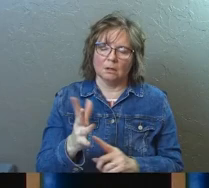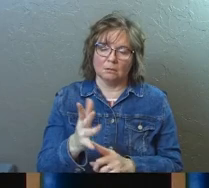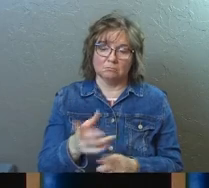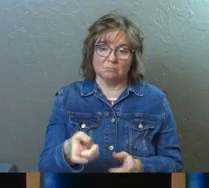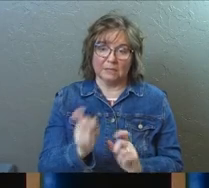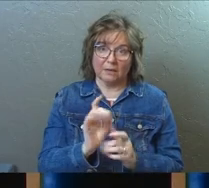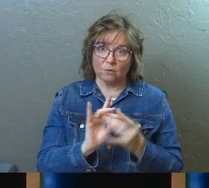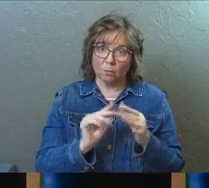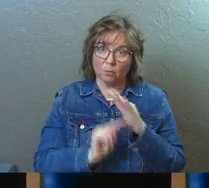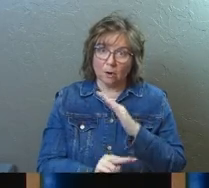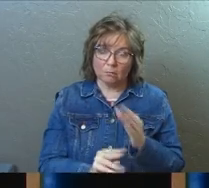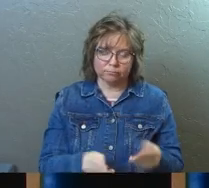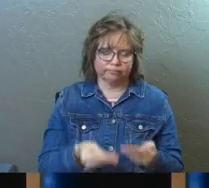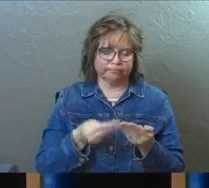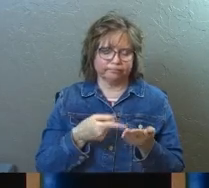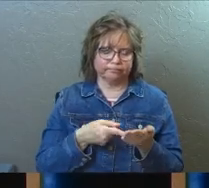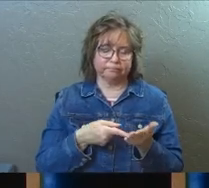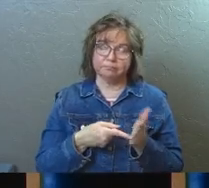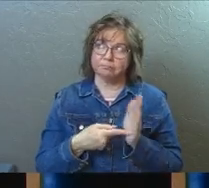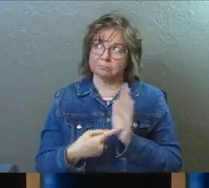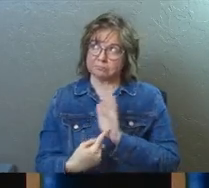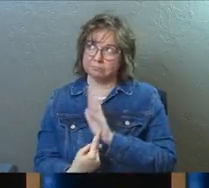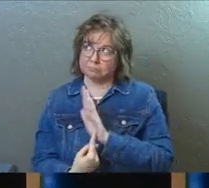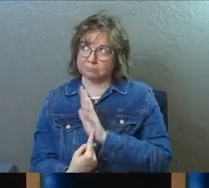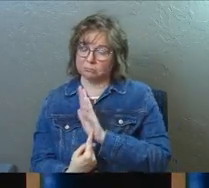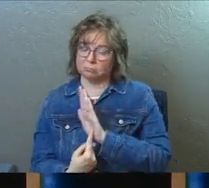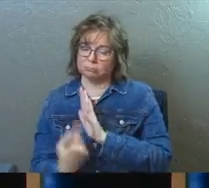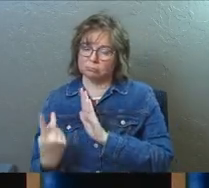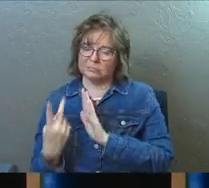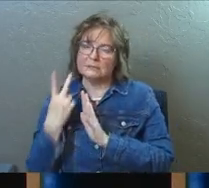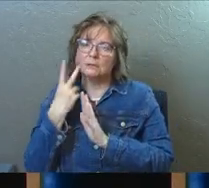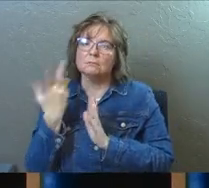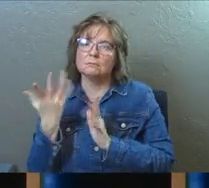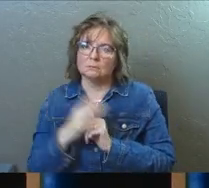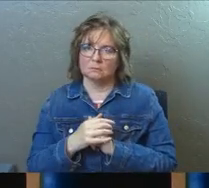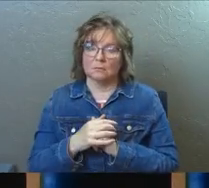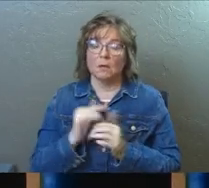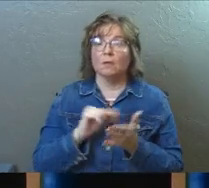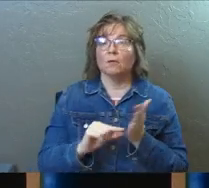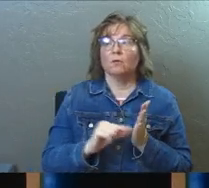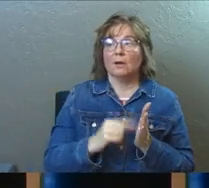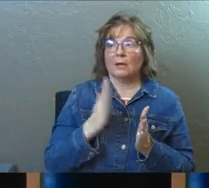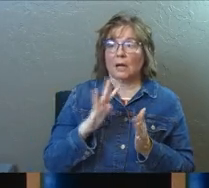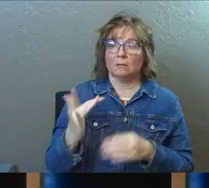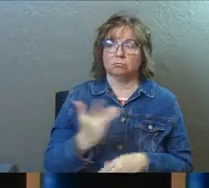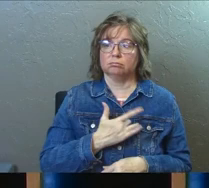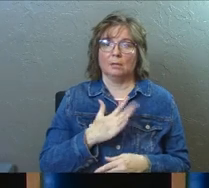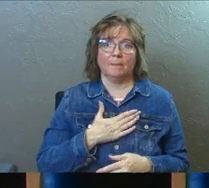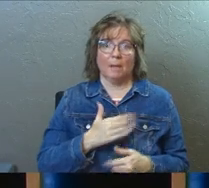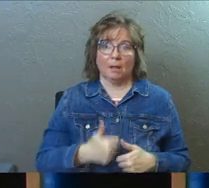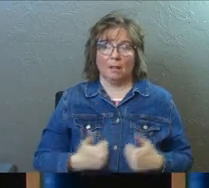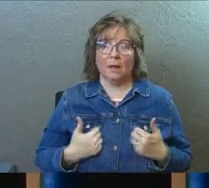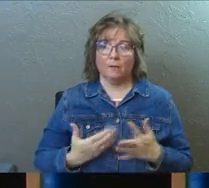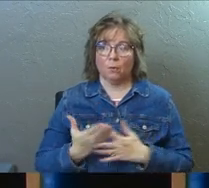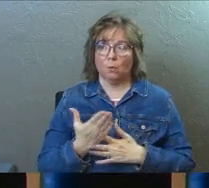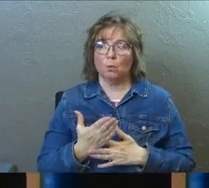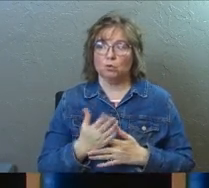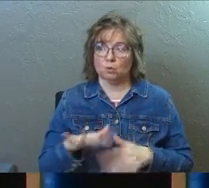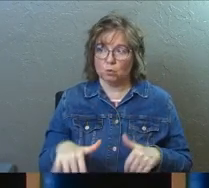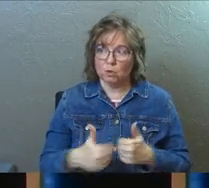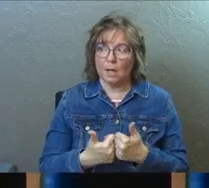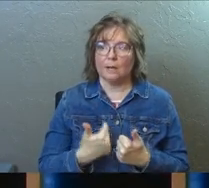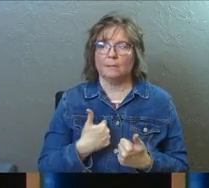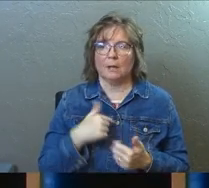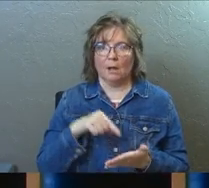14.1. This is the verse that God has most moved in my life through to